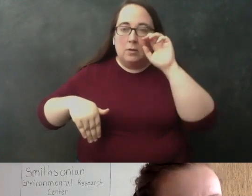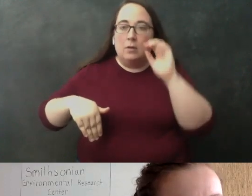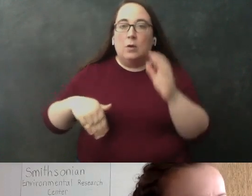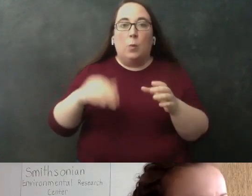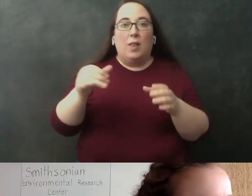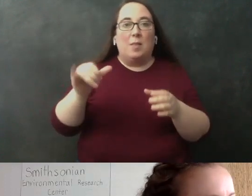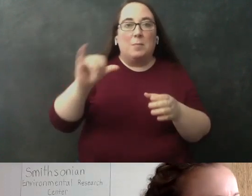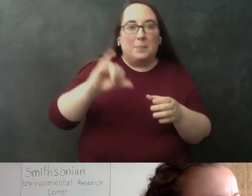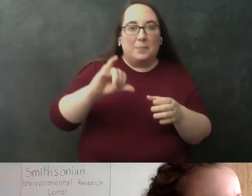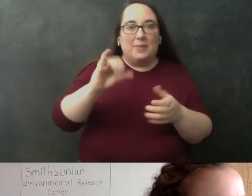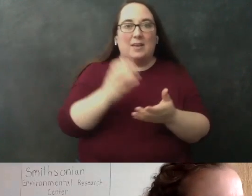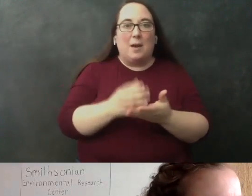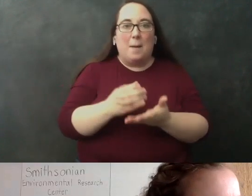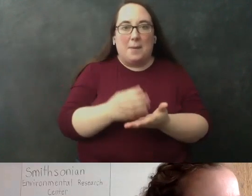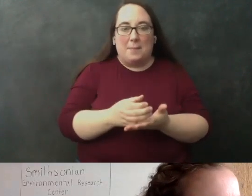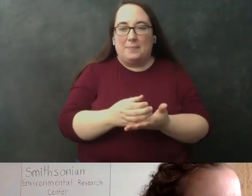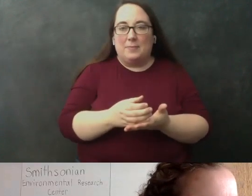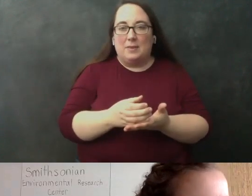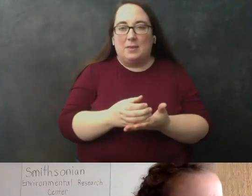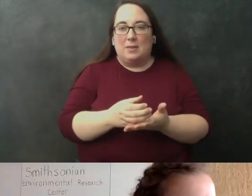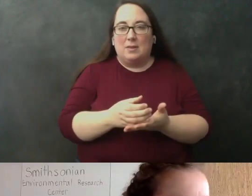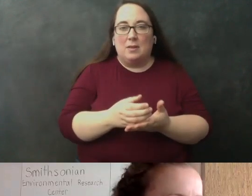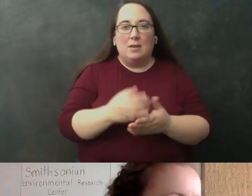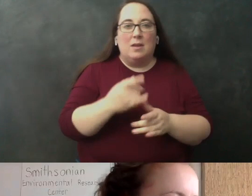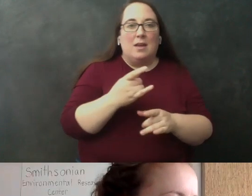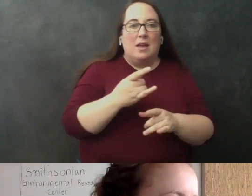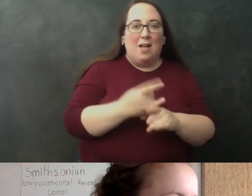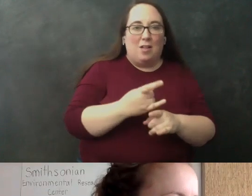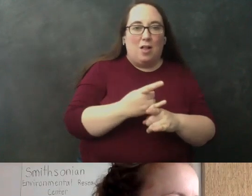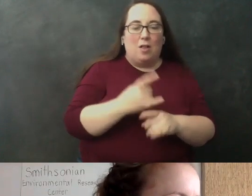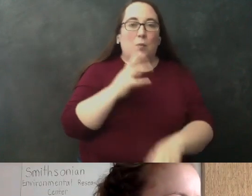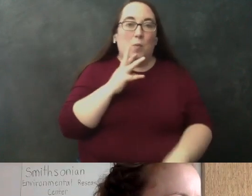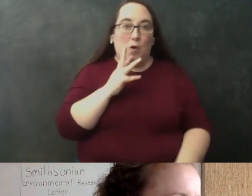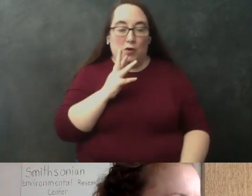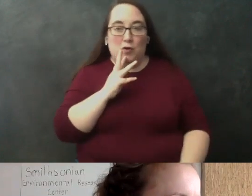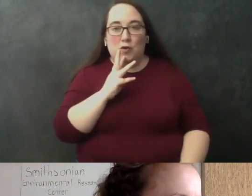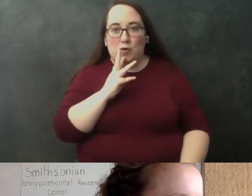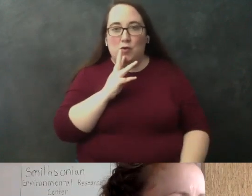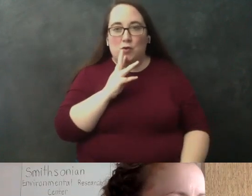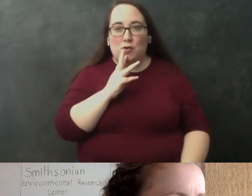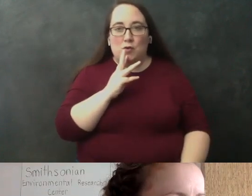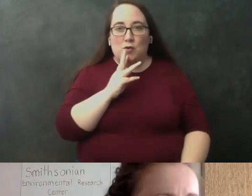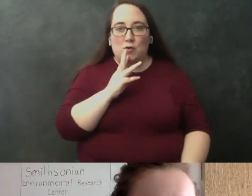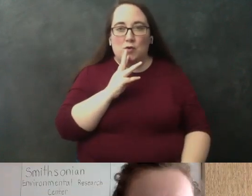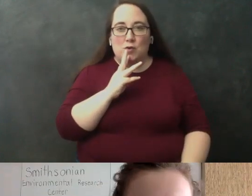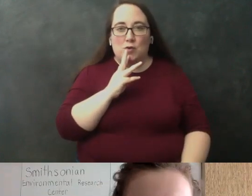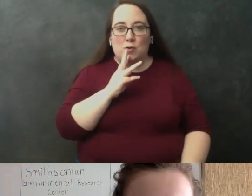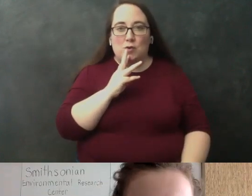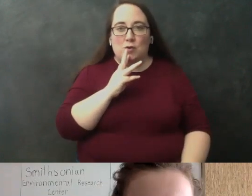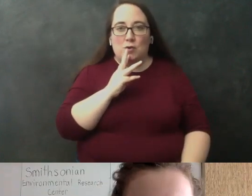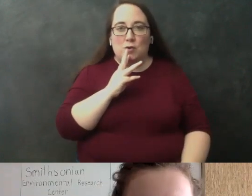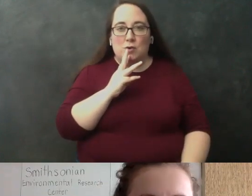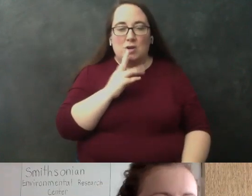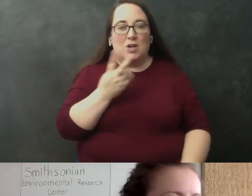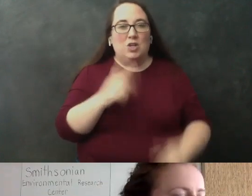but because alcohol and water which is the main you know the main ingredient here it because they're two different